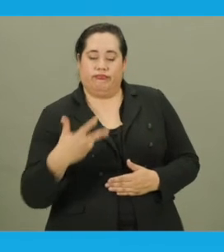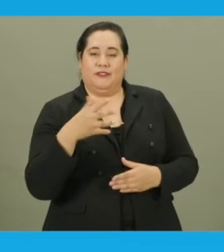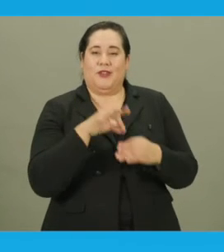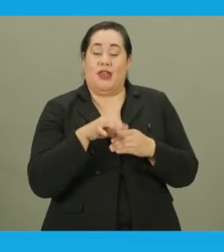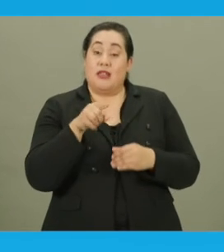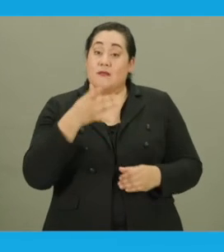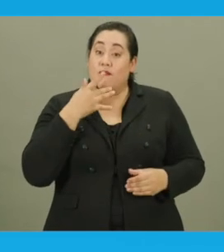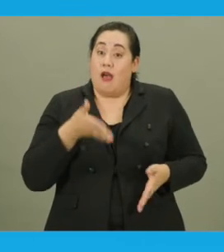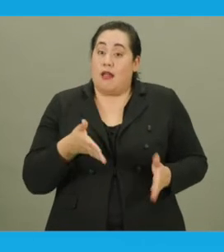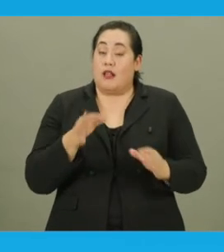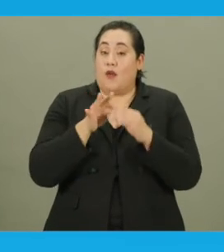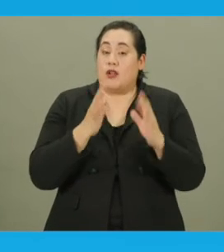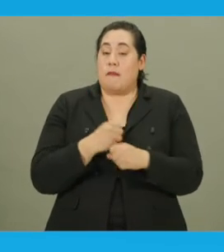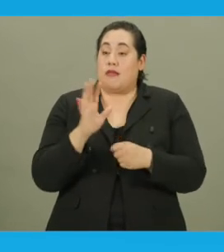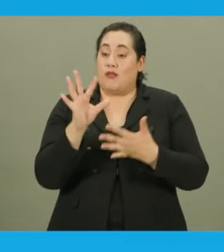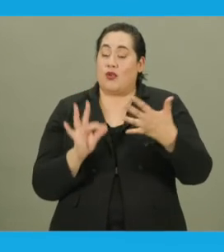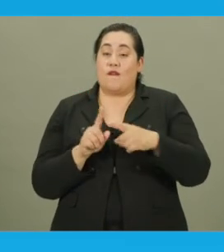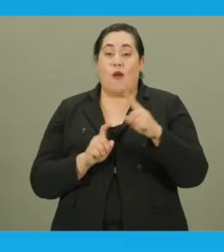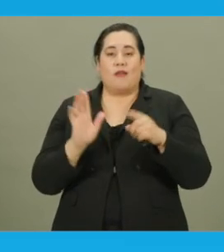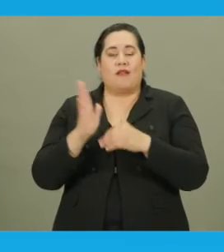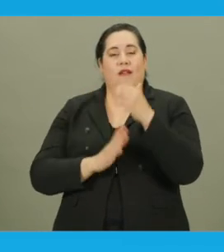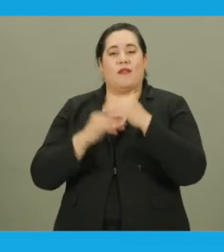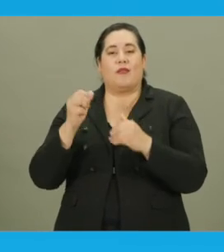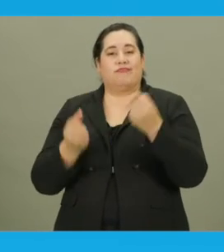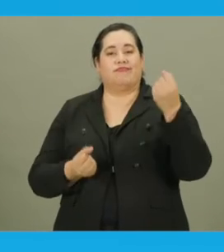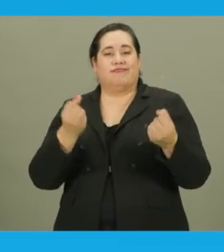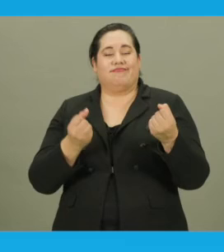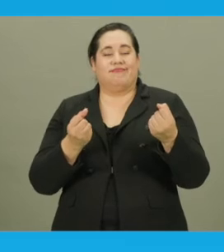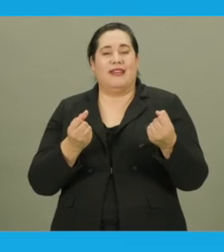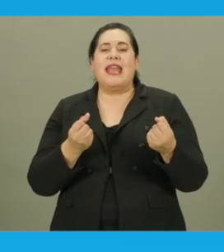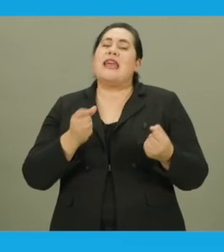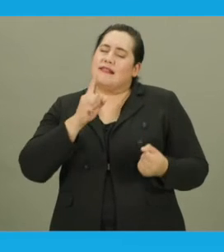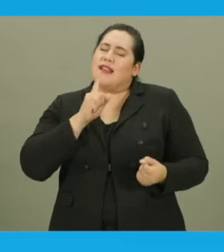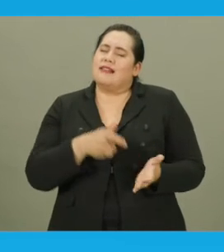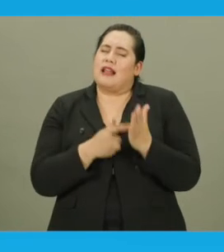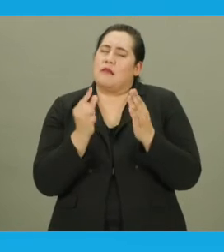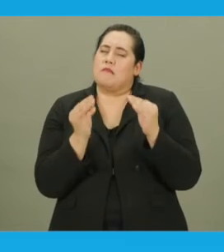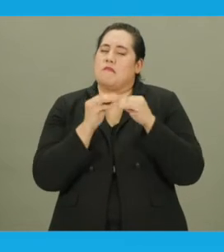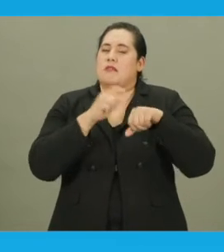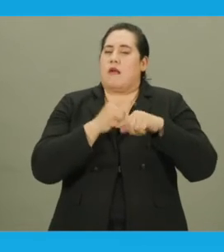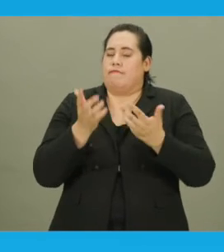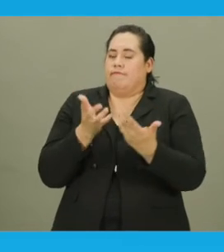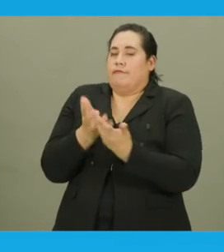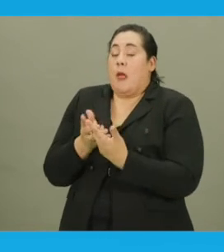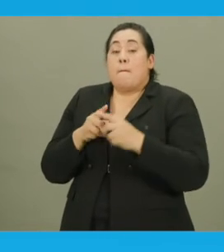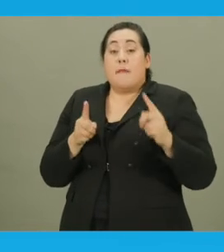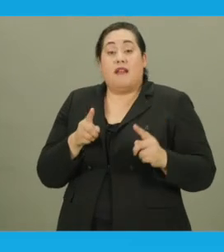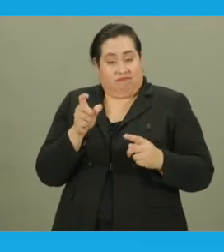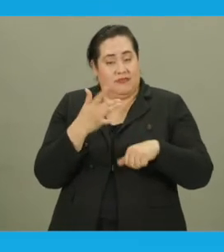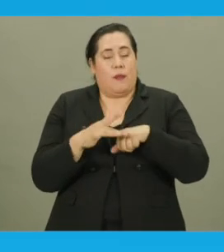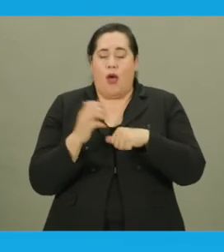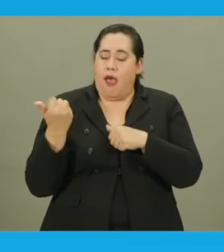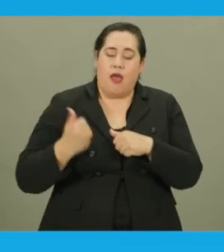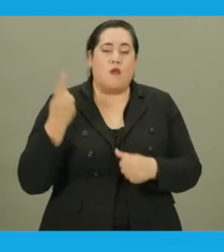This preference allows voters to make their selections from the comfort of their own vehicle. It does take a bit longer to accommodate, but